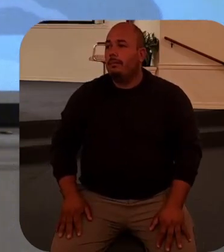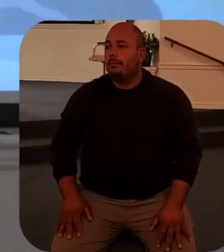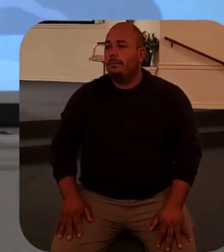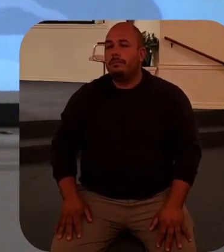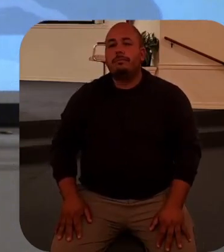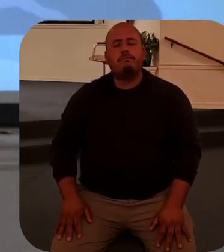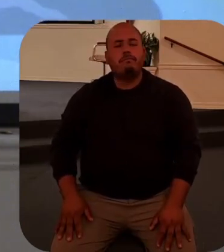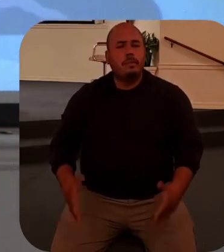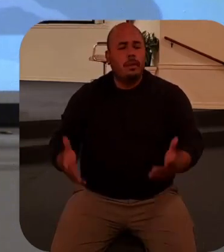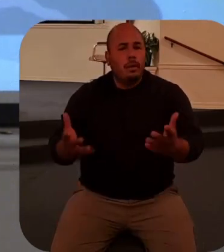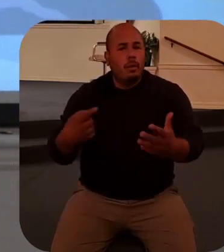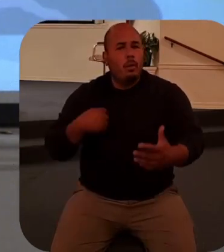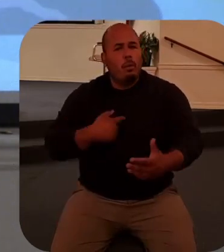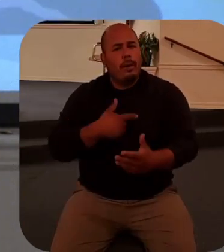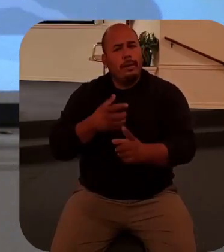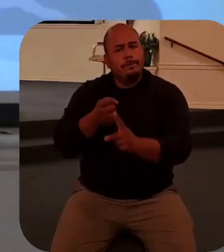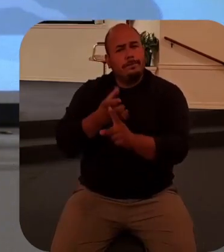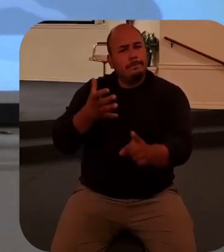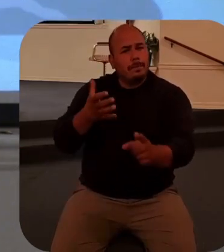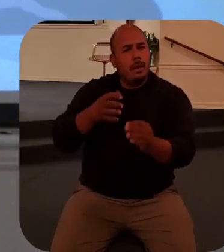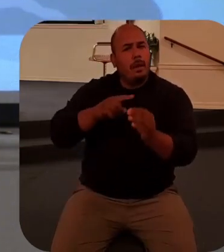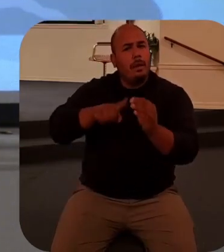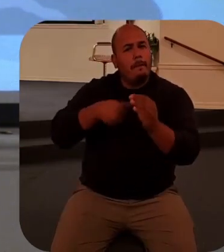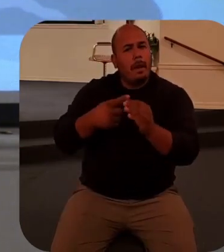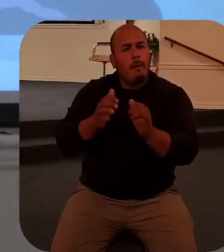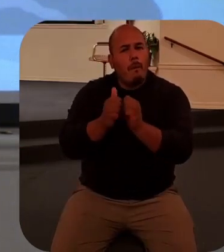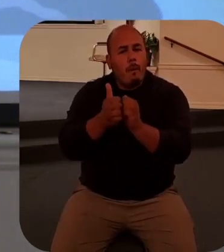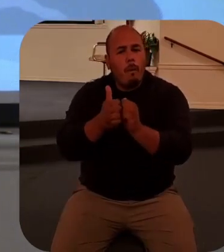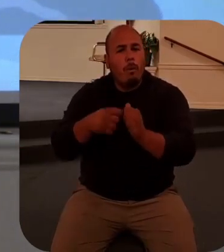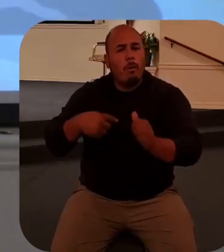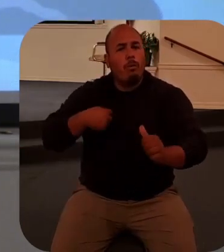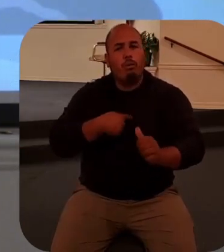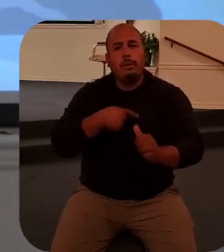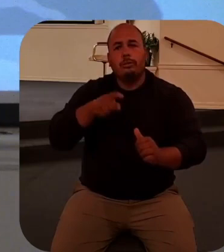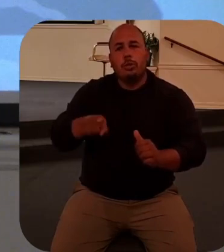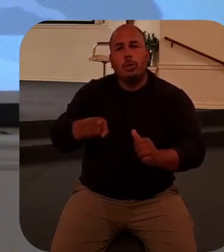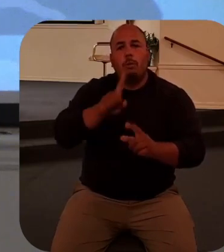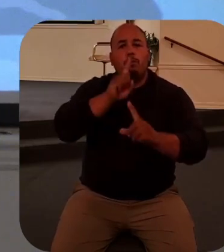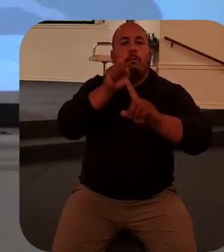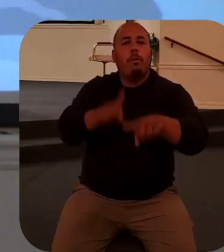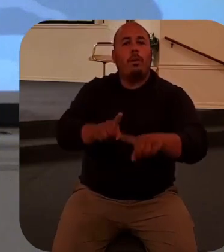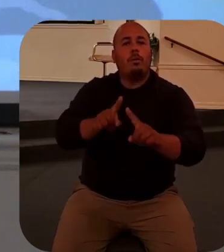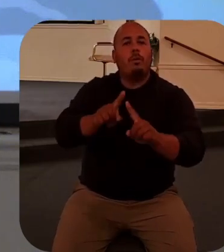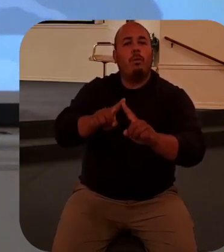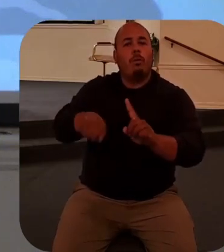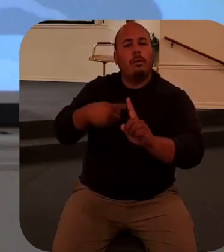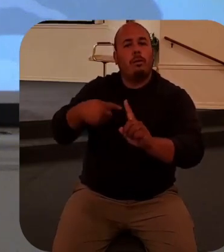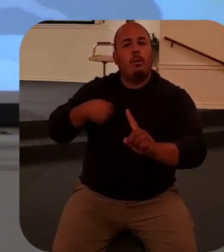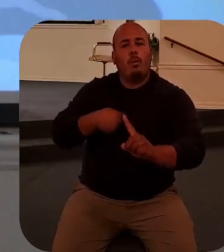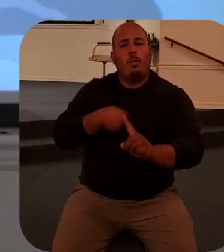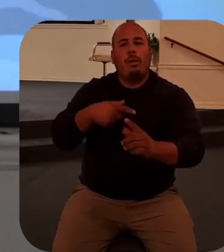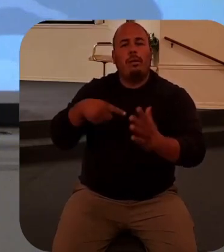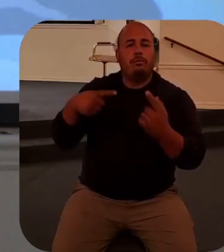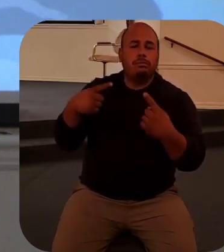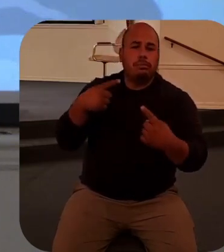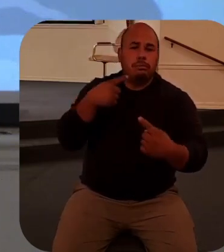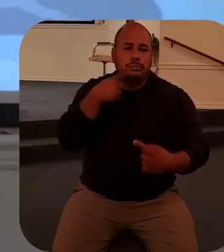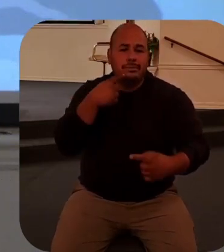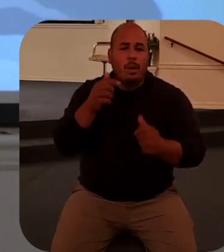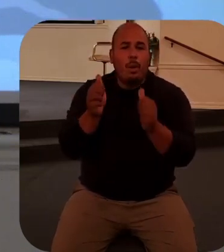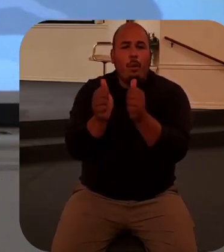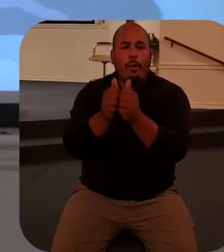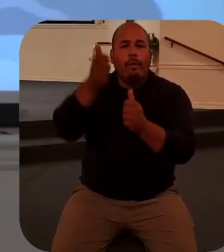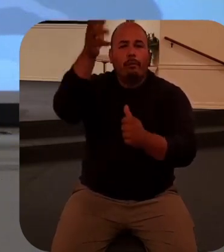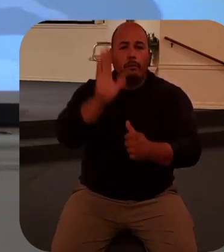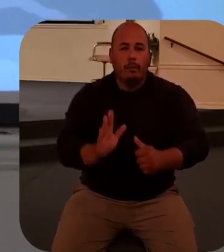we are disappointed with Jesus or with God. Today I want to focus on the meaning of just one